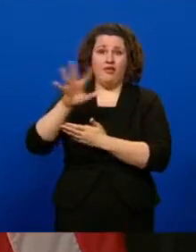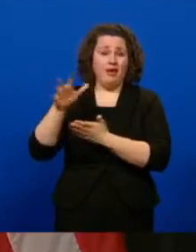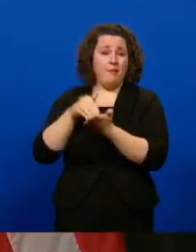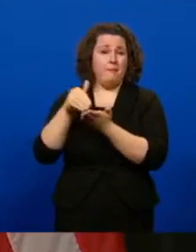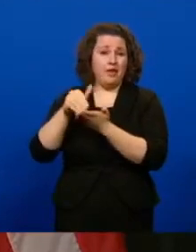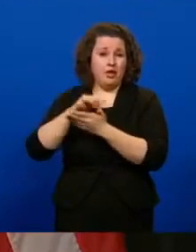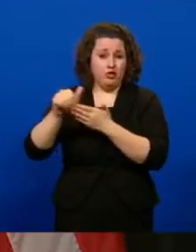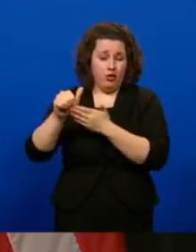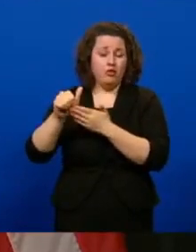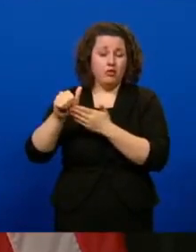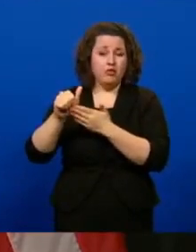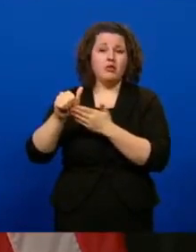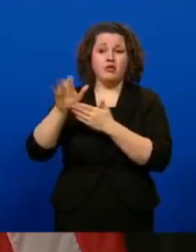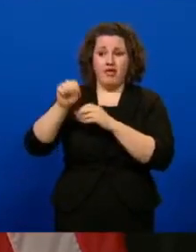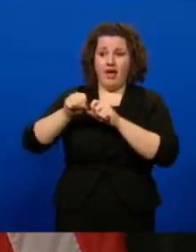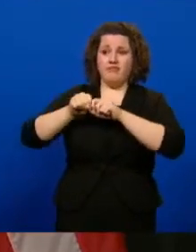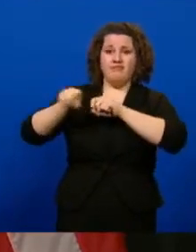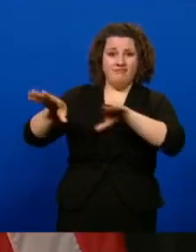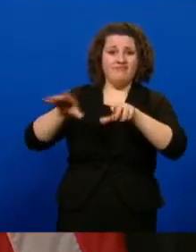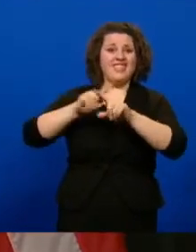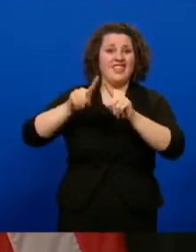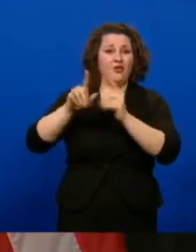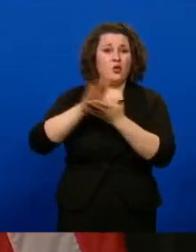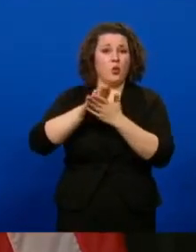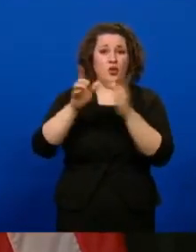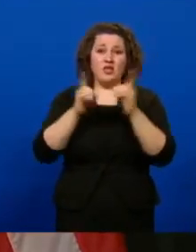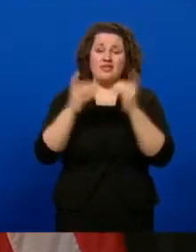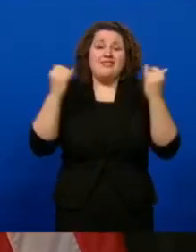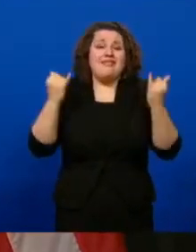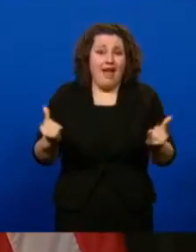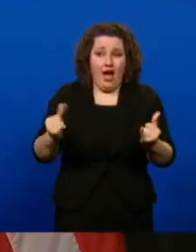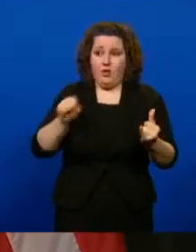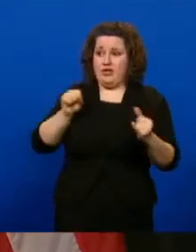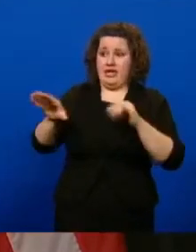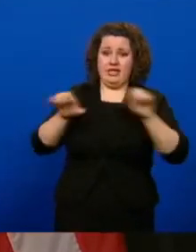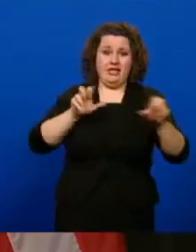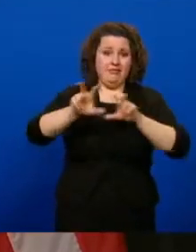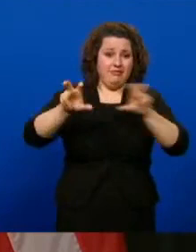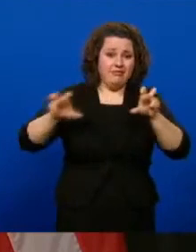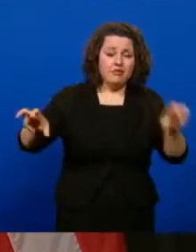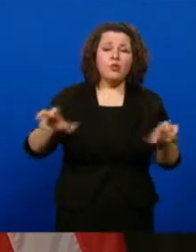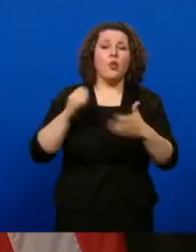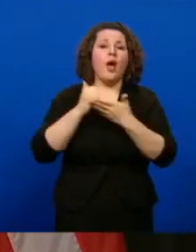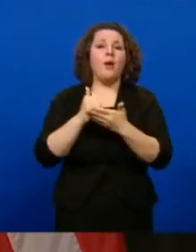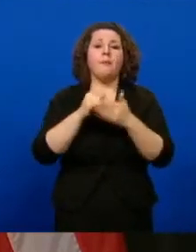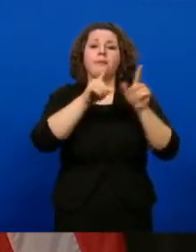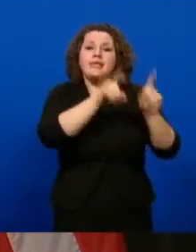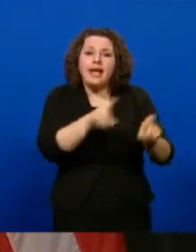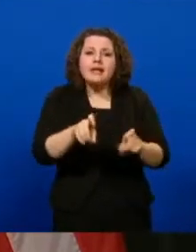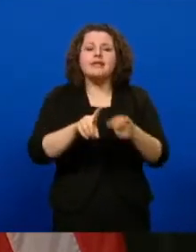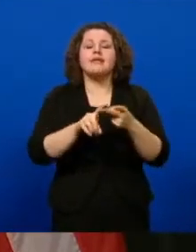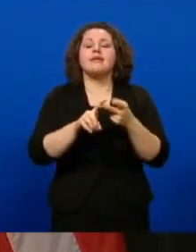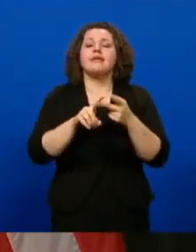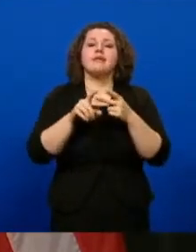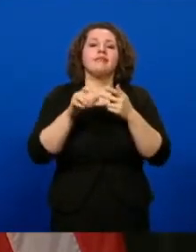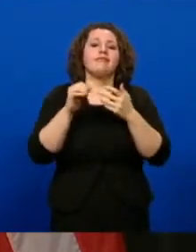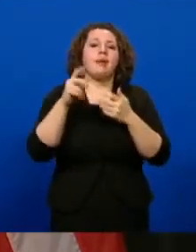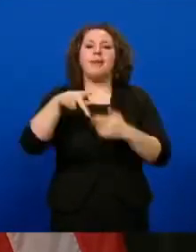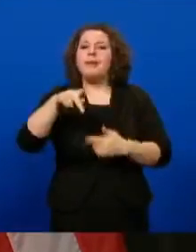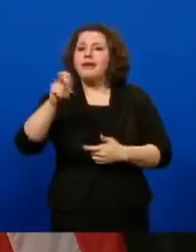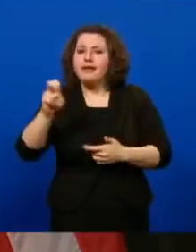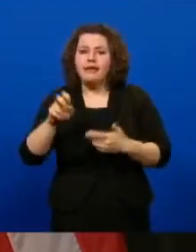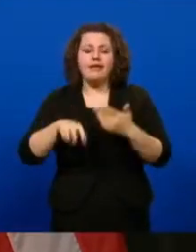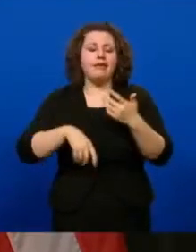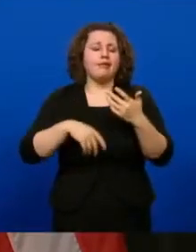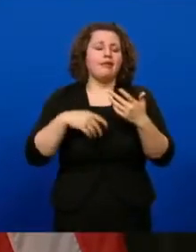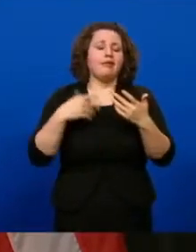that's going out to school districts right now to help maybe with testing or to help with PPE or any of